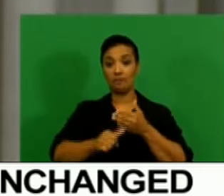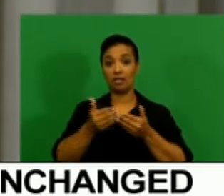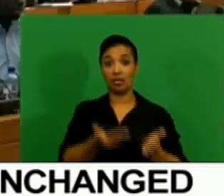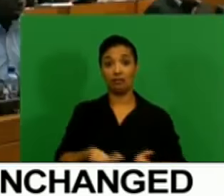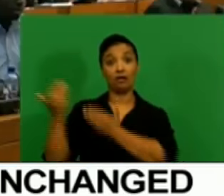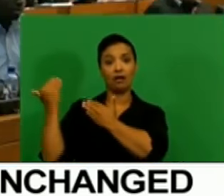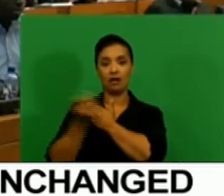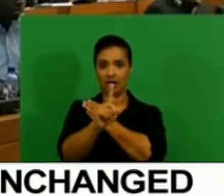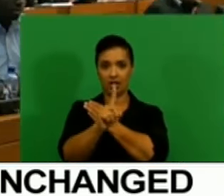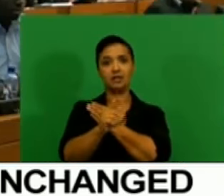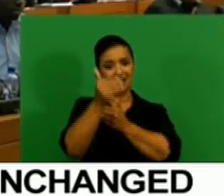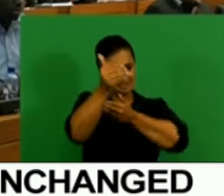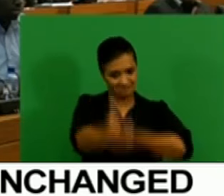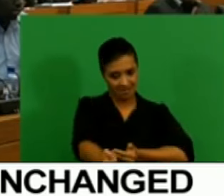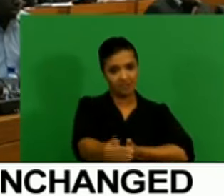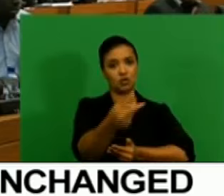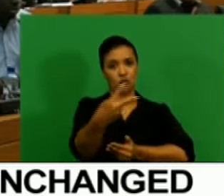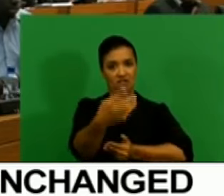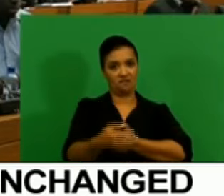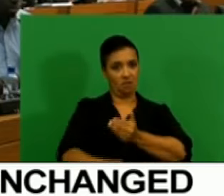It is still 24 months.